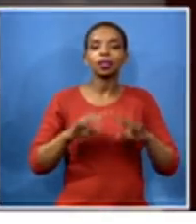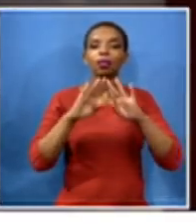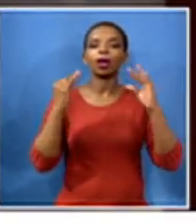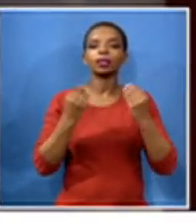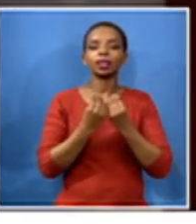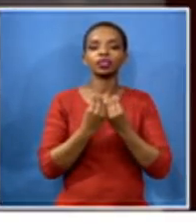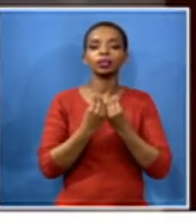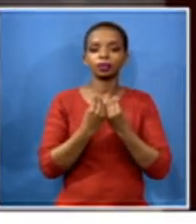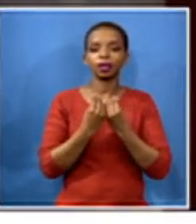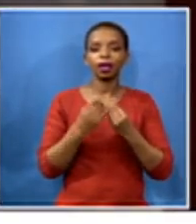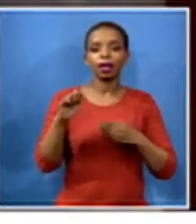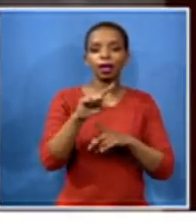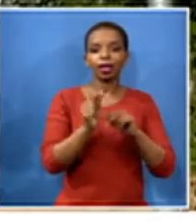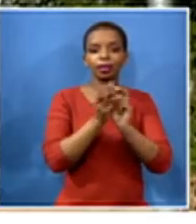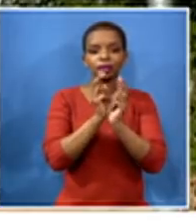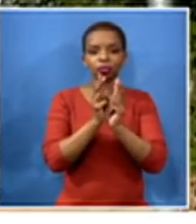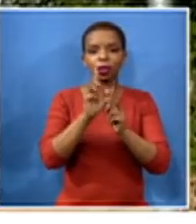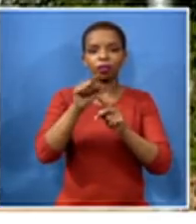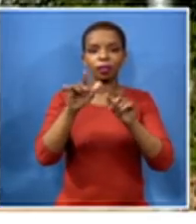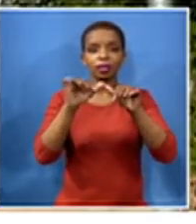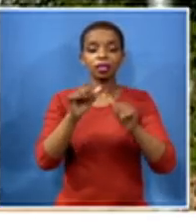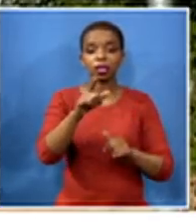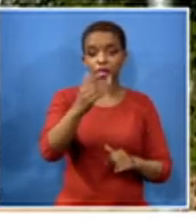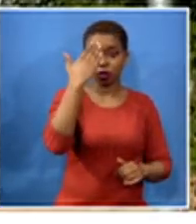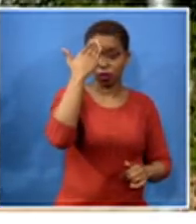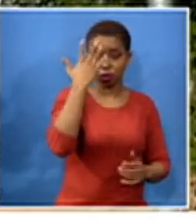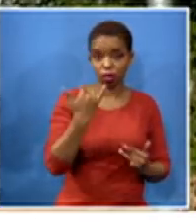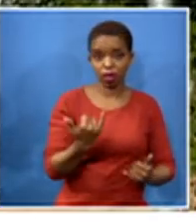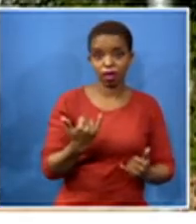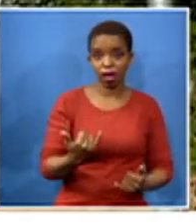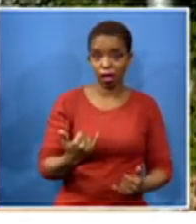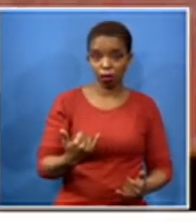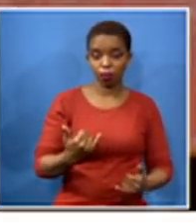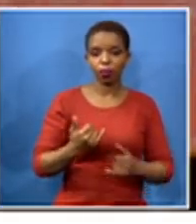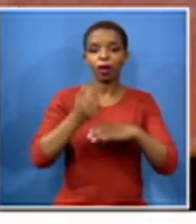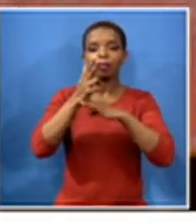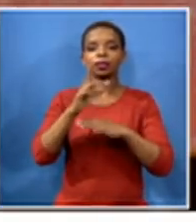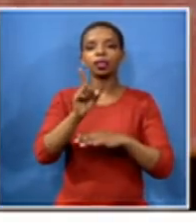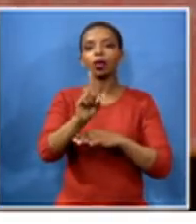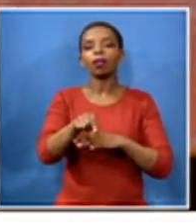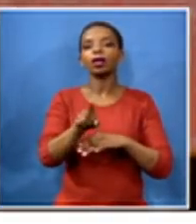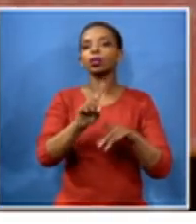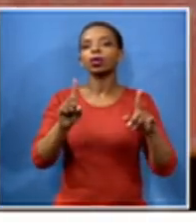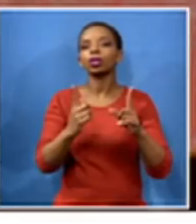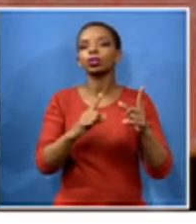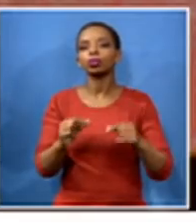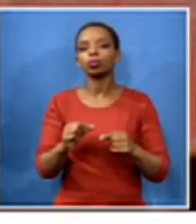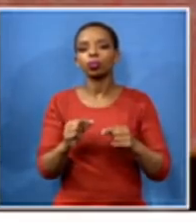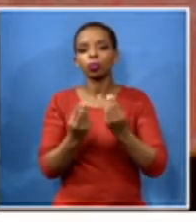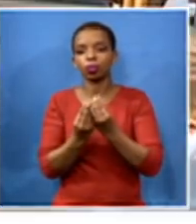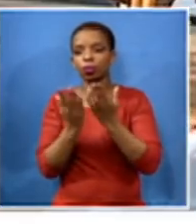must go to come we might you know as a leader now you must not want to do something without having a solution